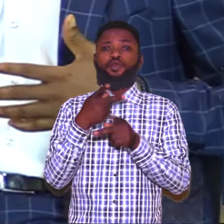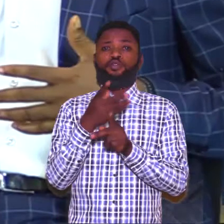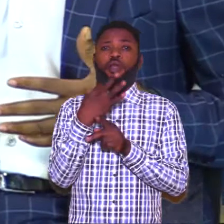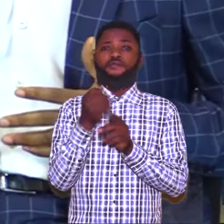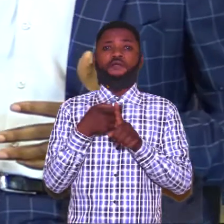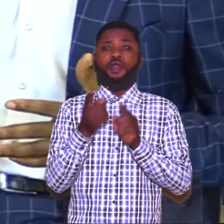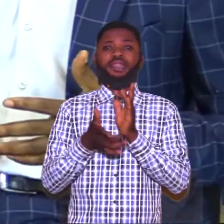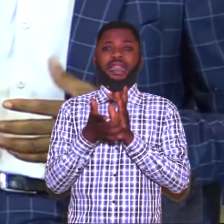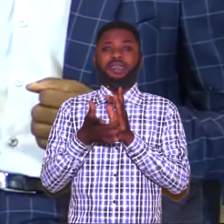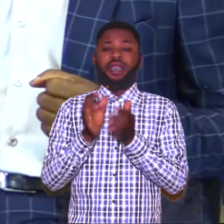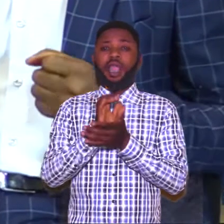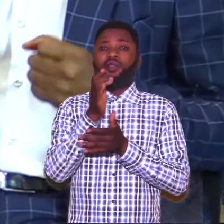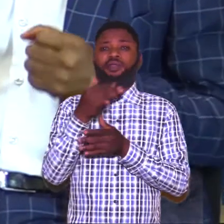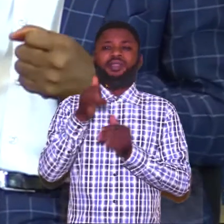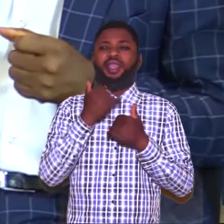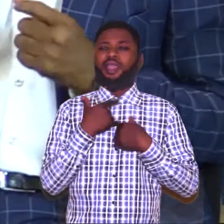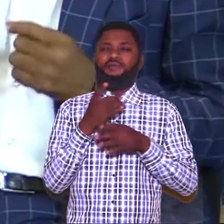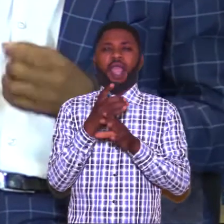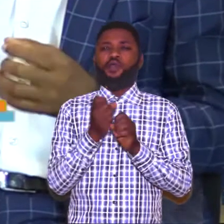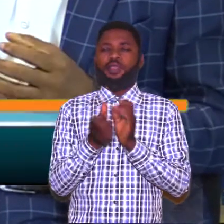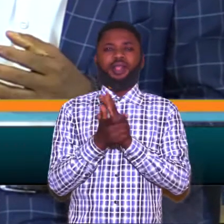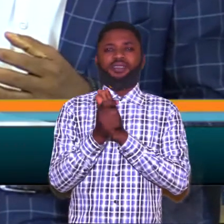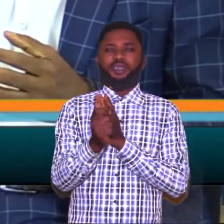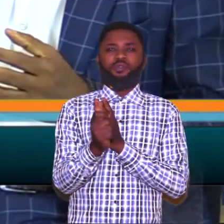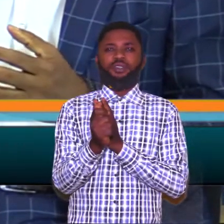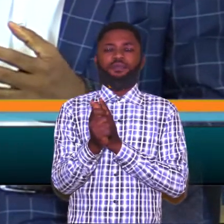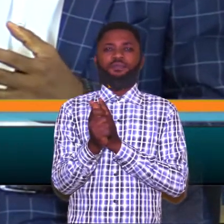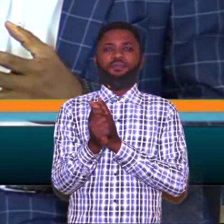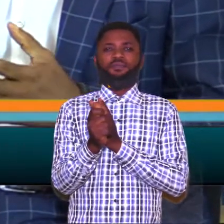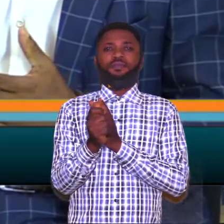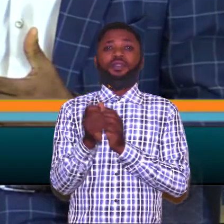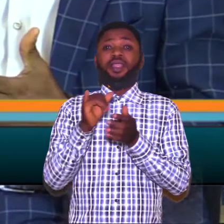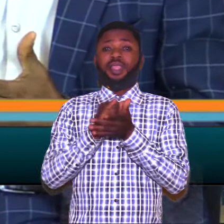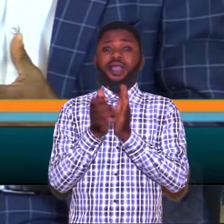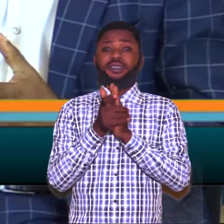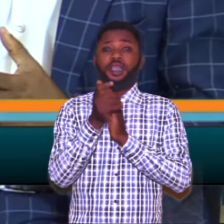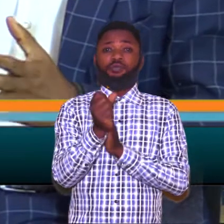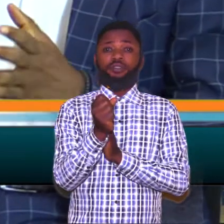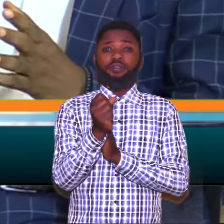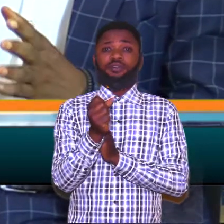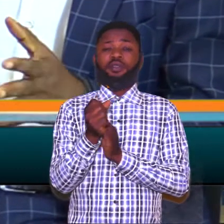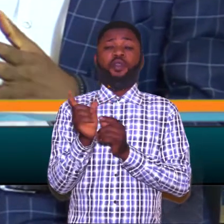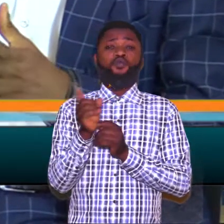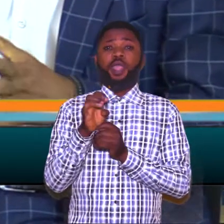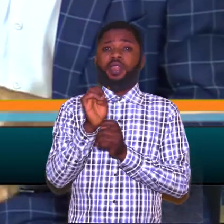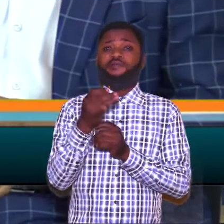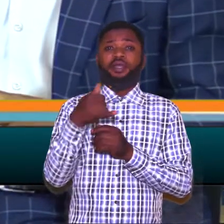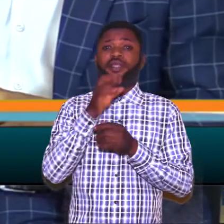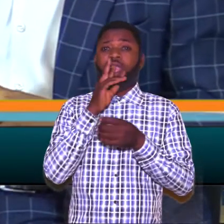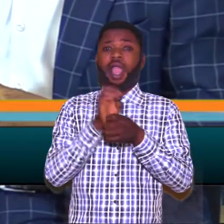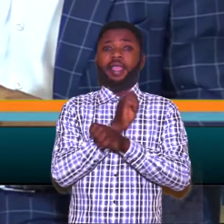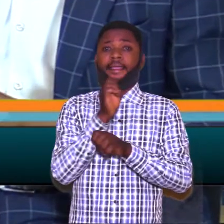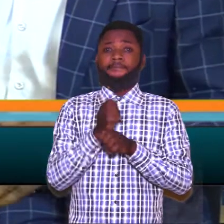from technical colleges they have acquired skills that skill wherever they are